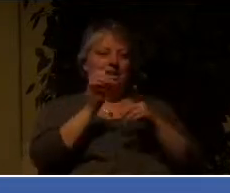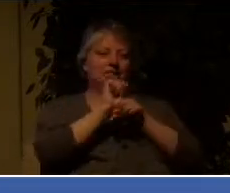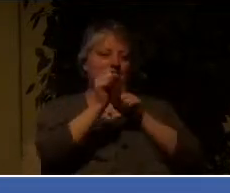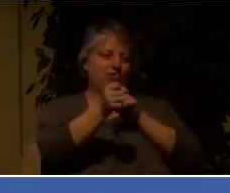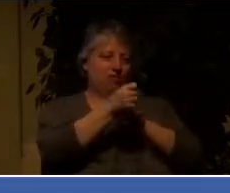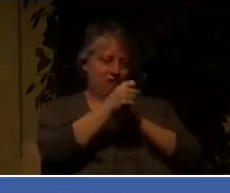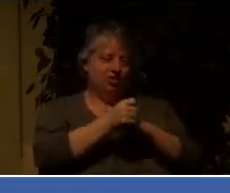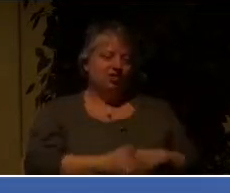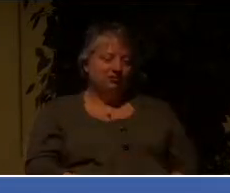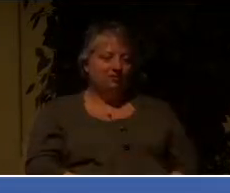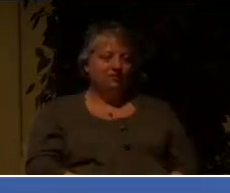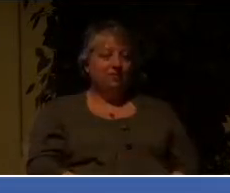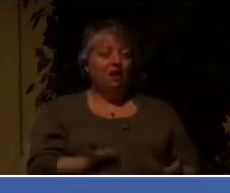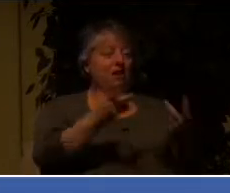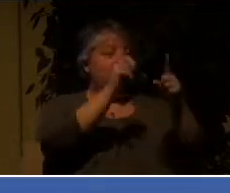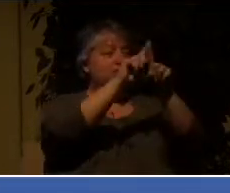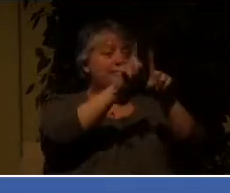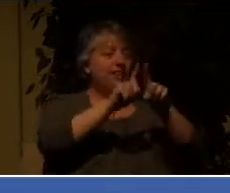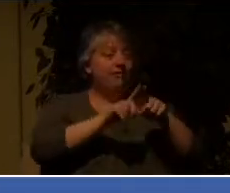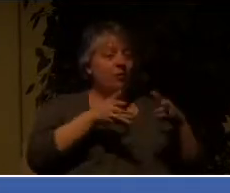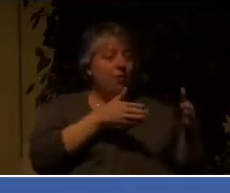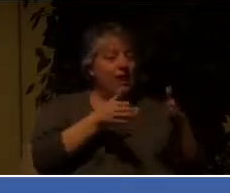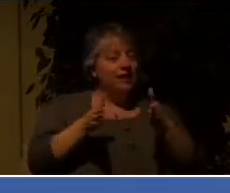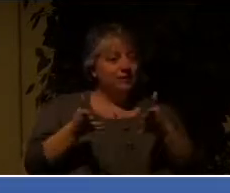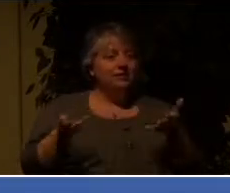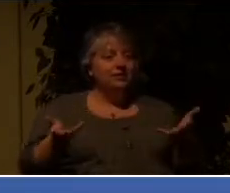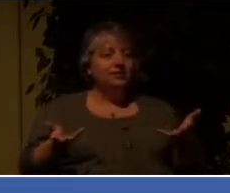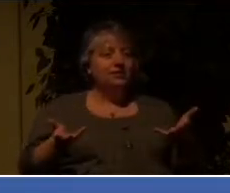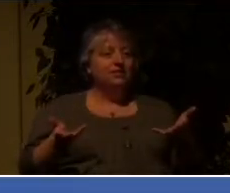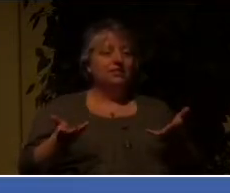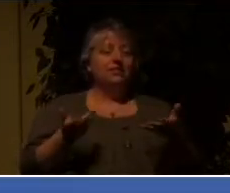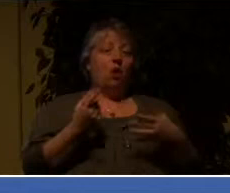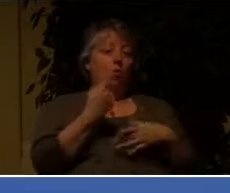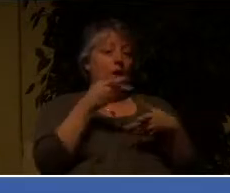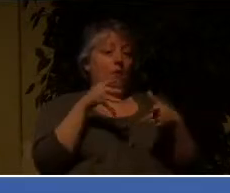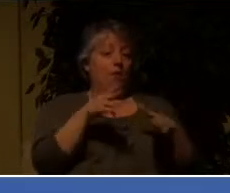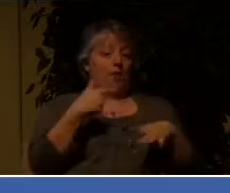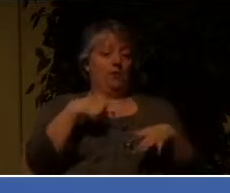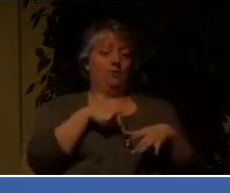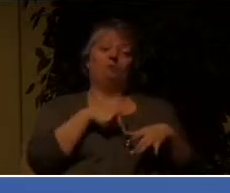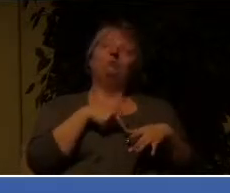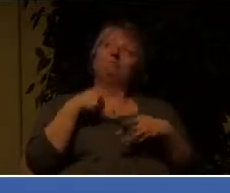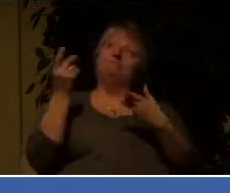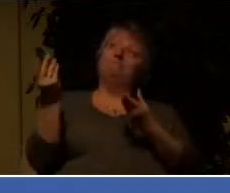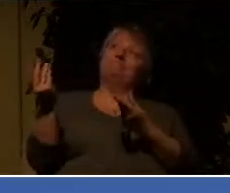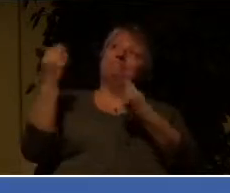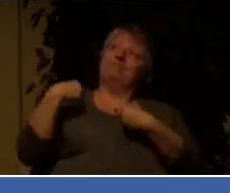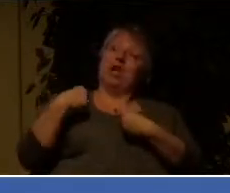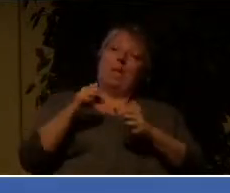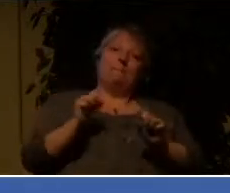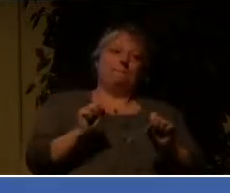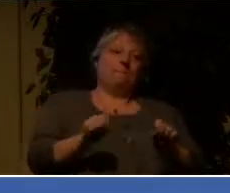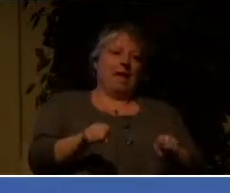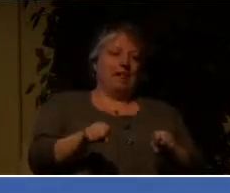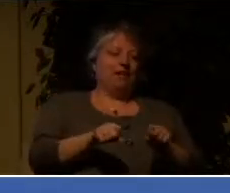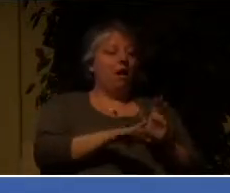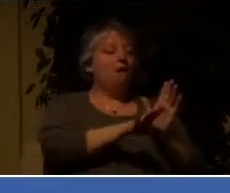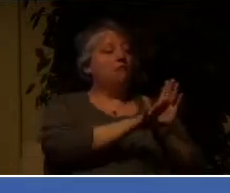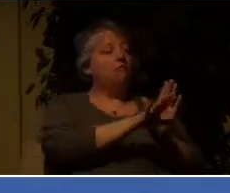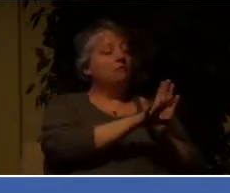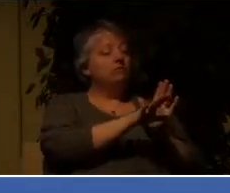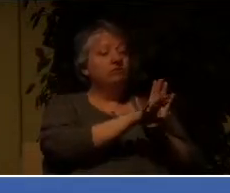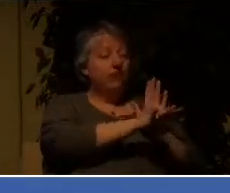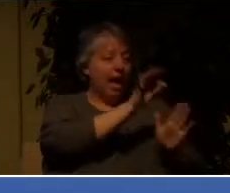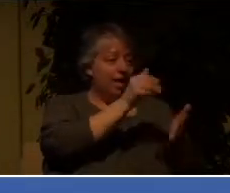different ways. One of the ways in which he does that is he gives us the ability to find a new job